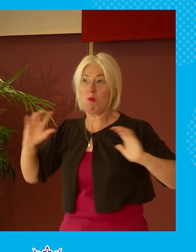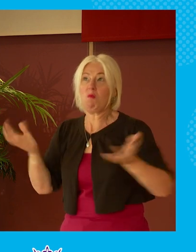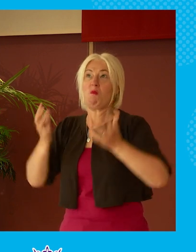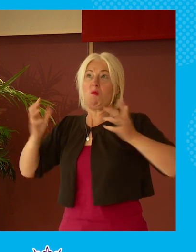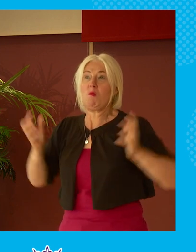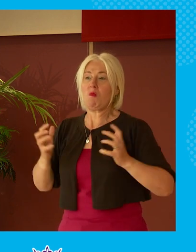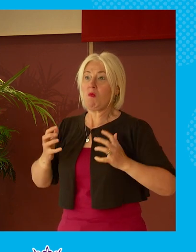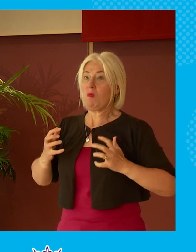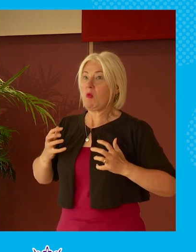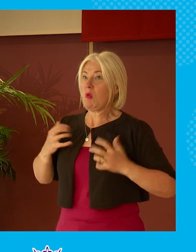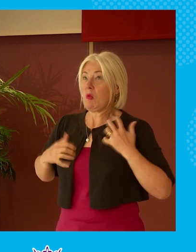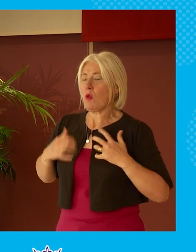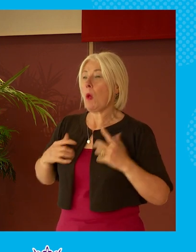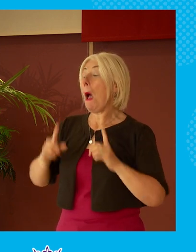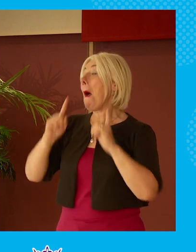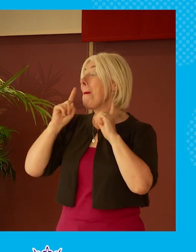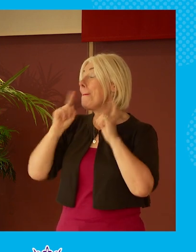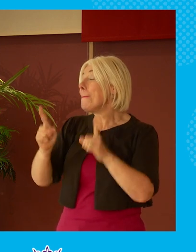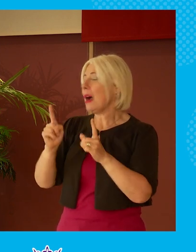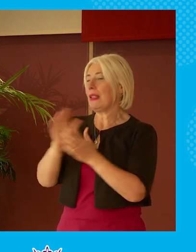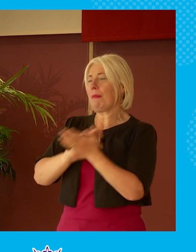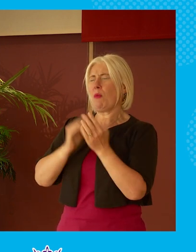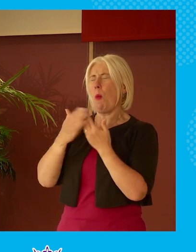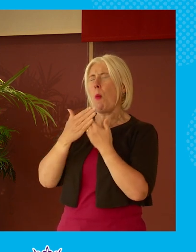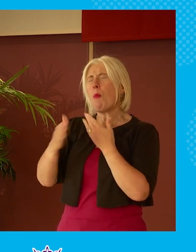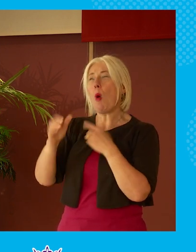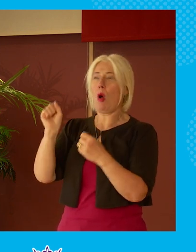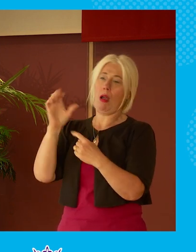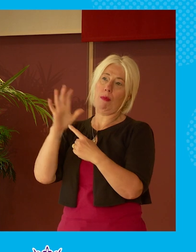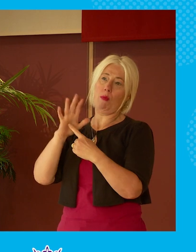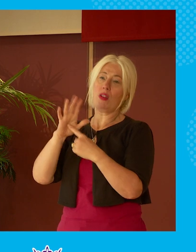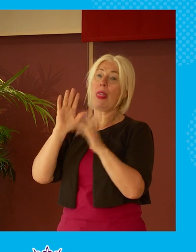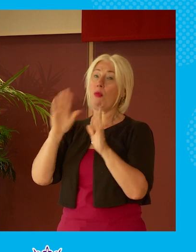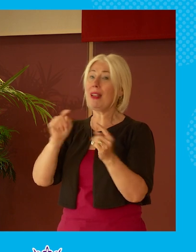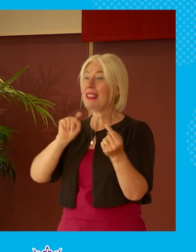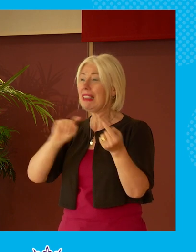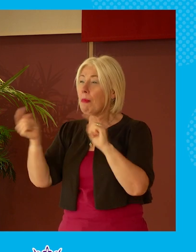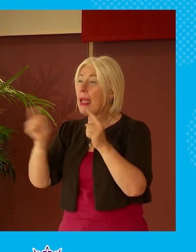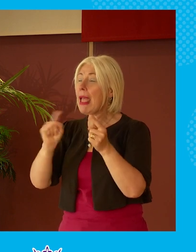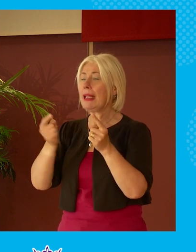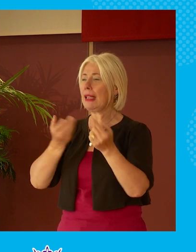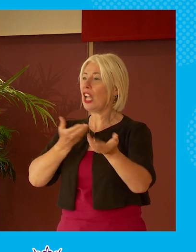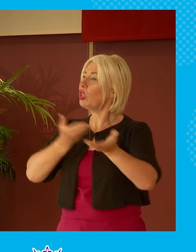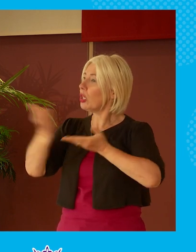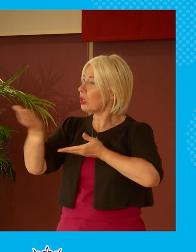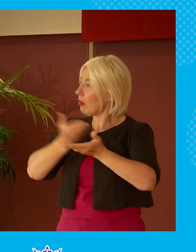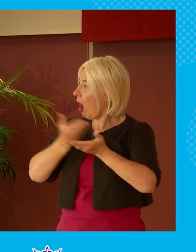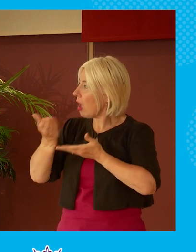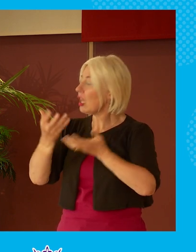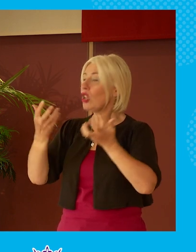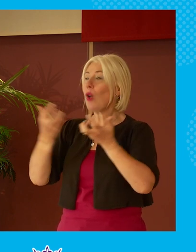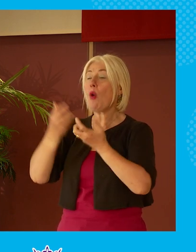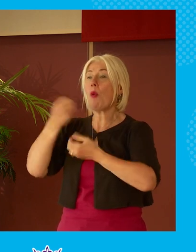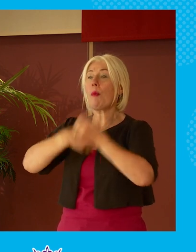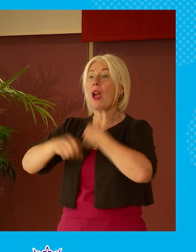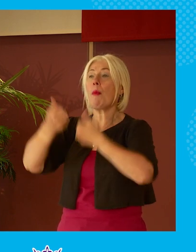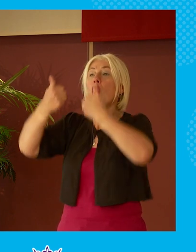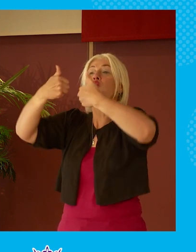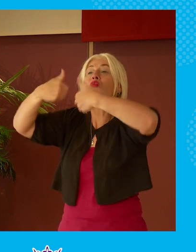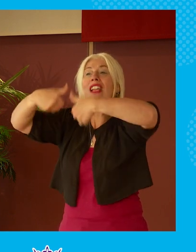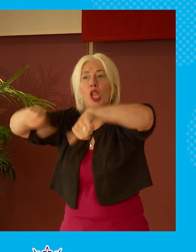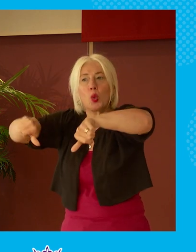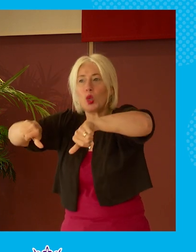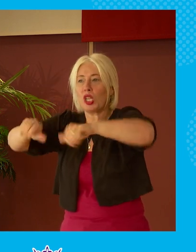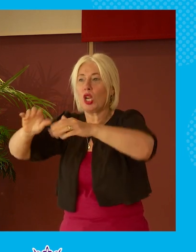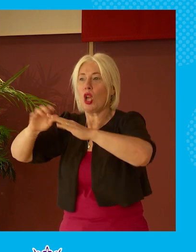but it makes it even more important that we debate and discuss things in a way that gets us to a resolution and doesn't get as